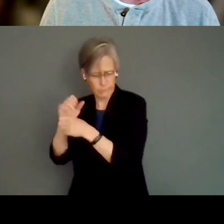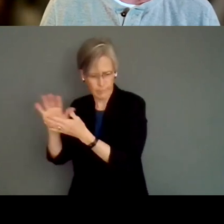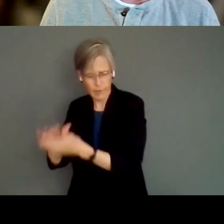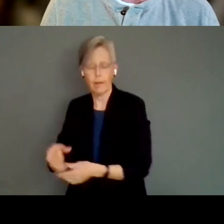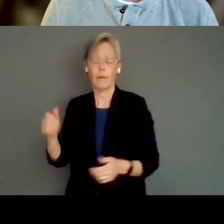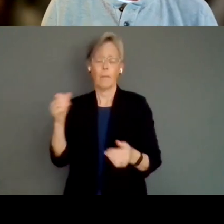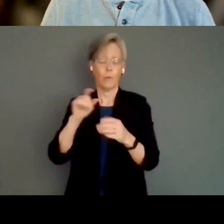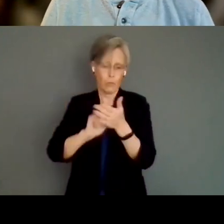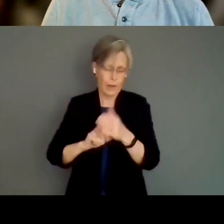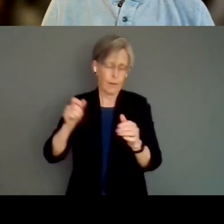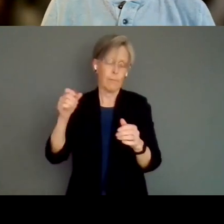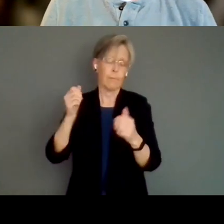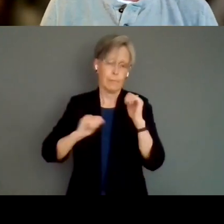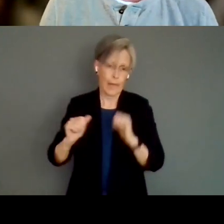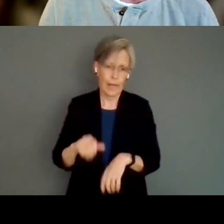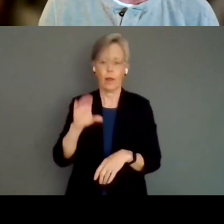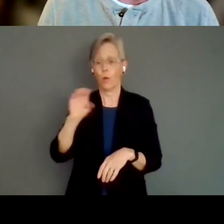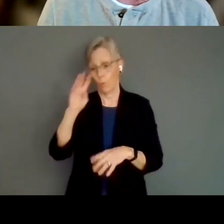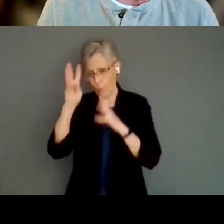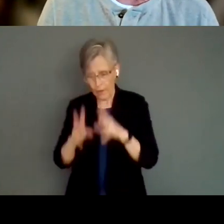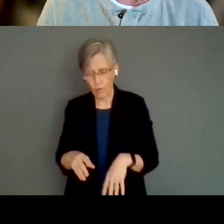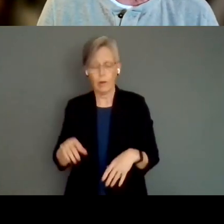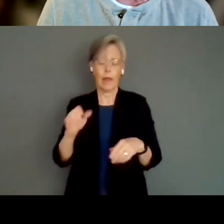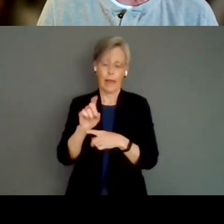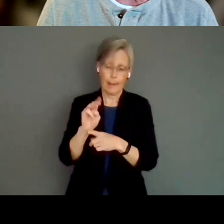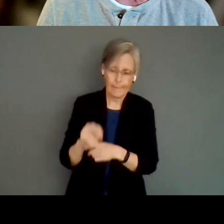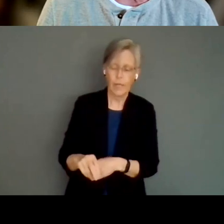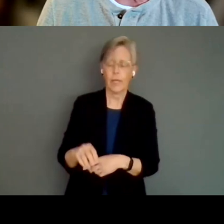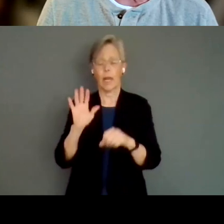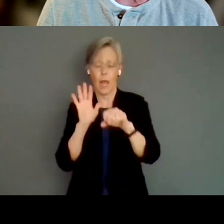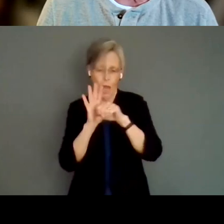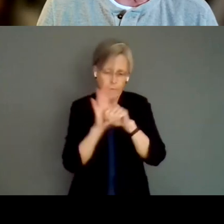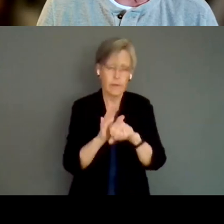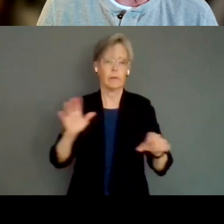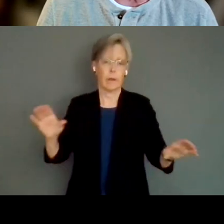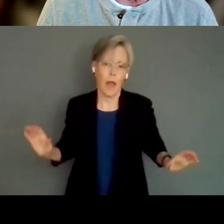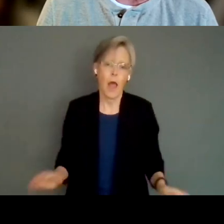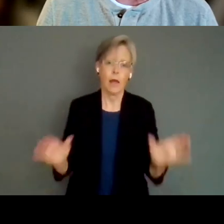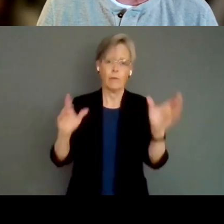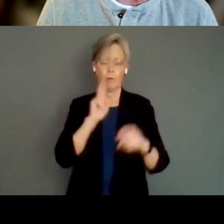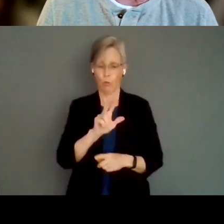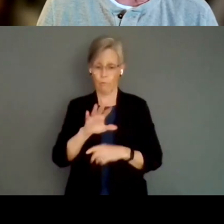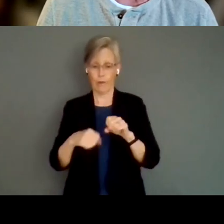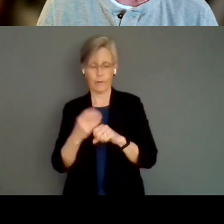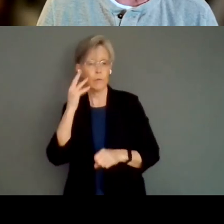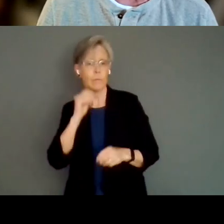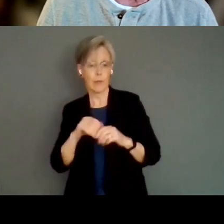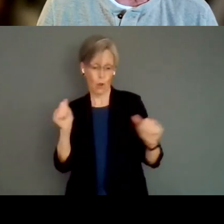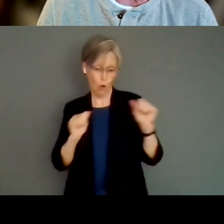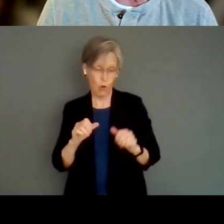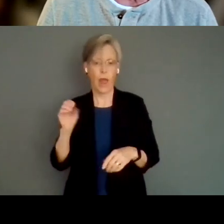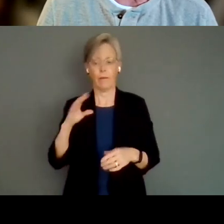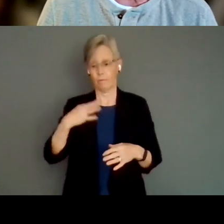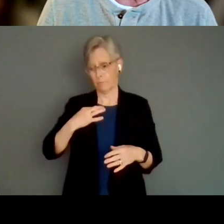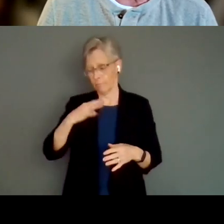-creator, administrator, advocate, and activist with 35 years' experience in the arts and voluntary sectors on